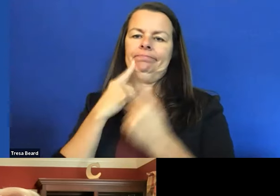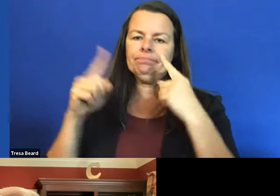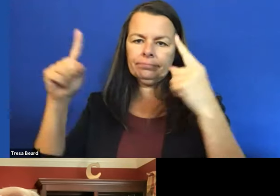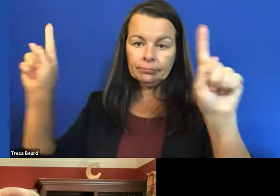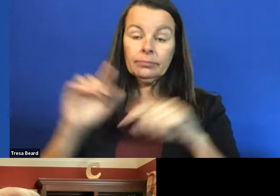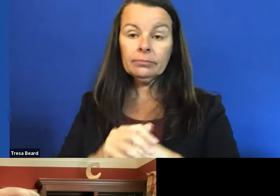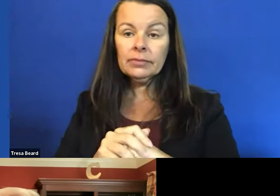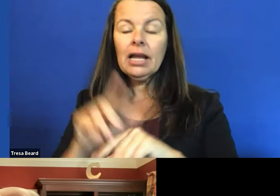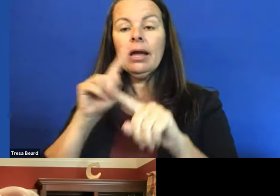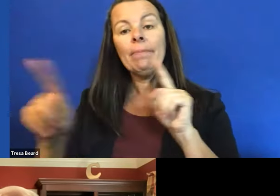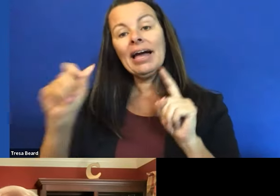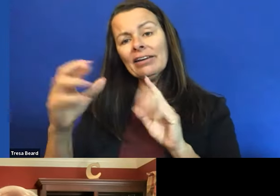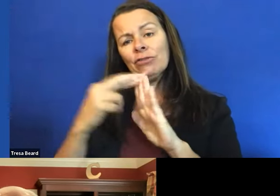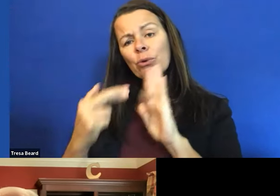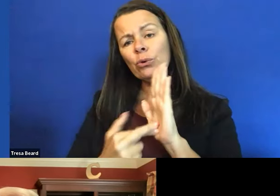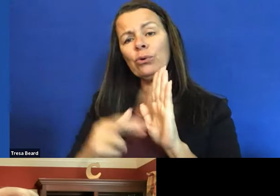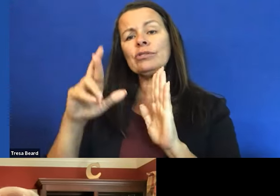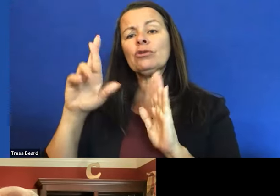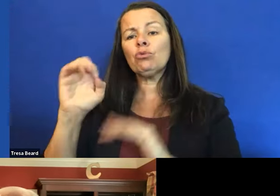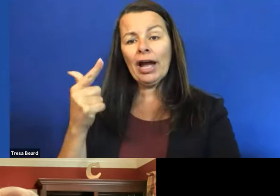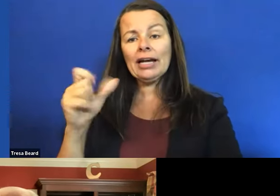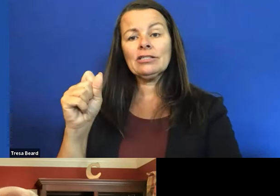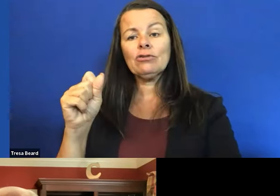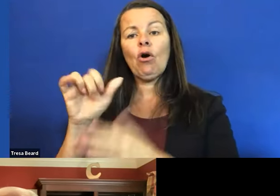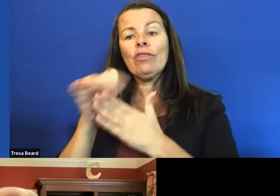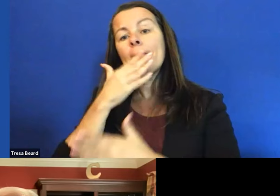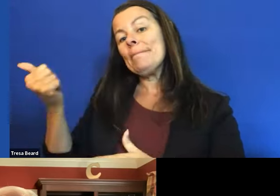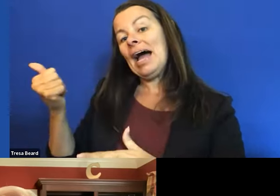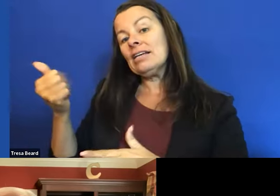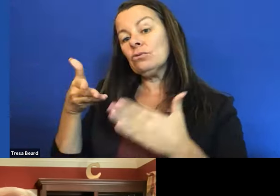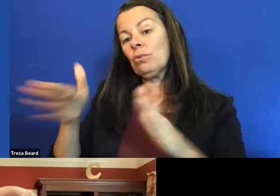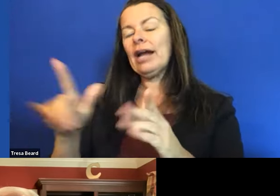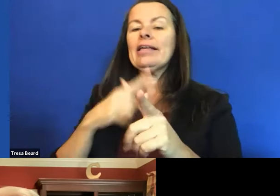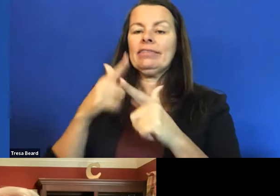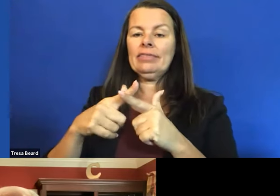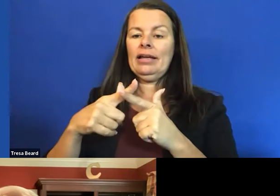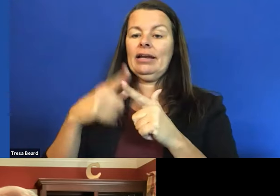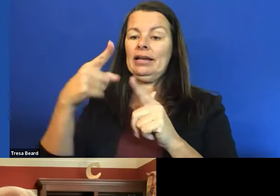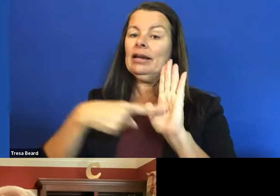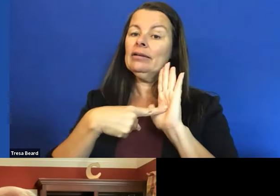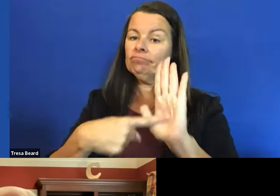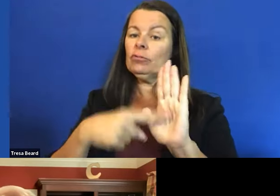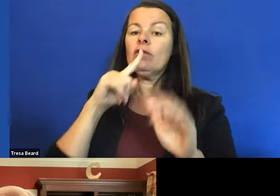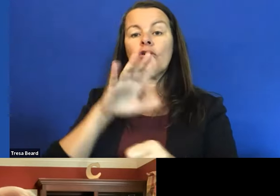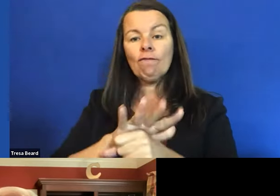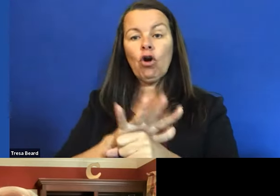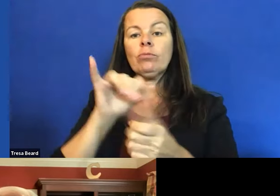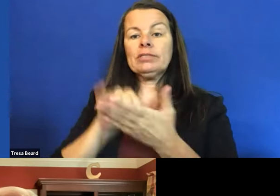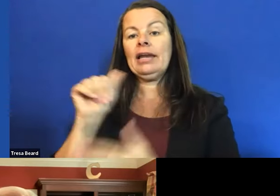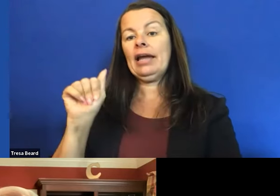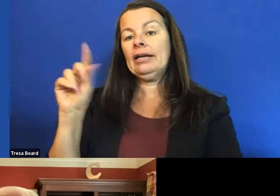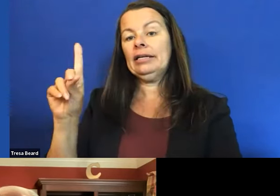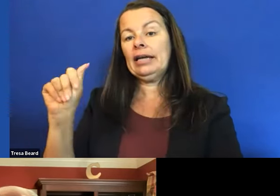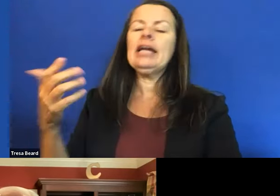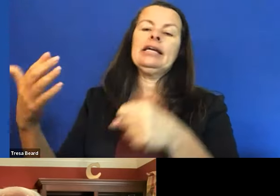and regulations are the best way to go, it then implies that ADA or confirms that ADA is